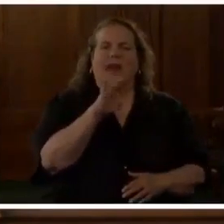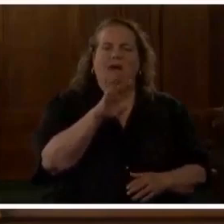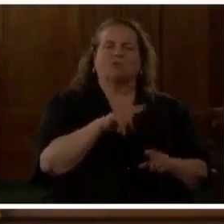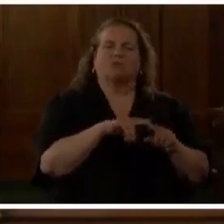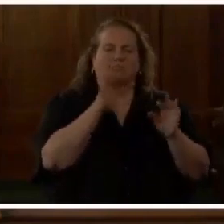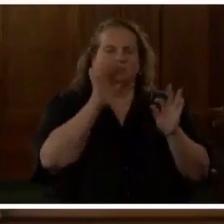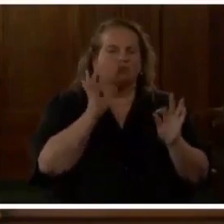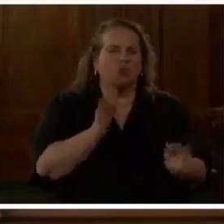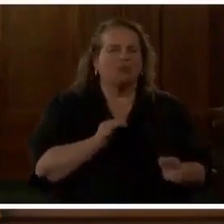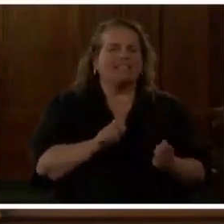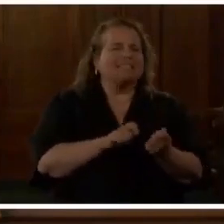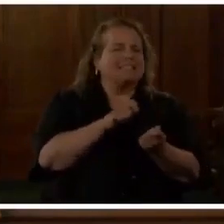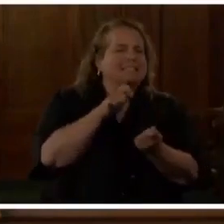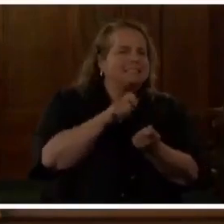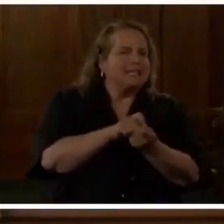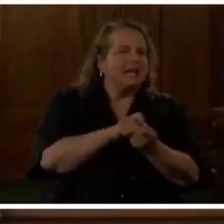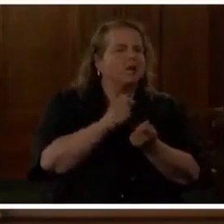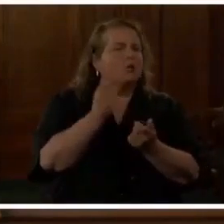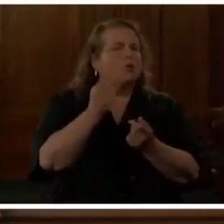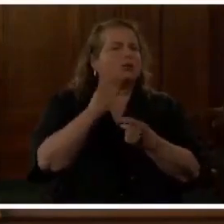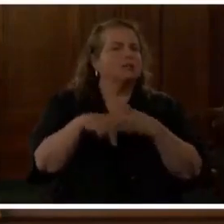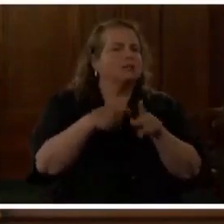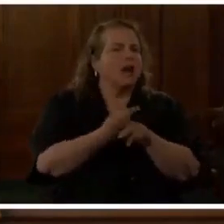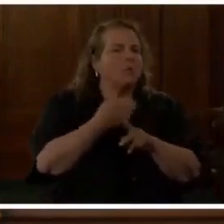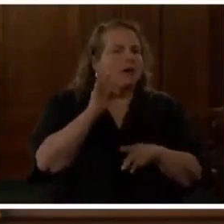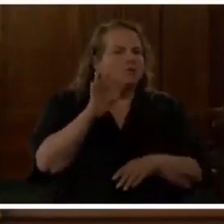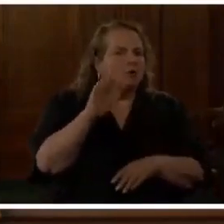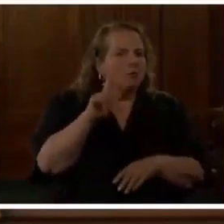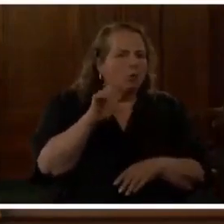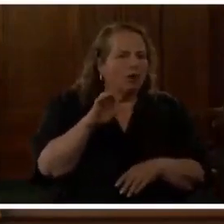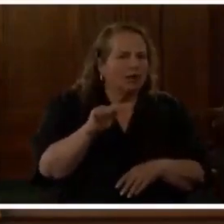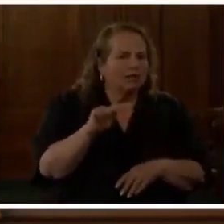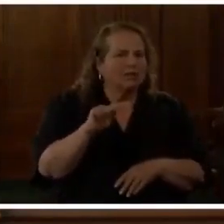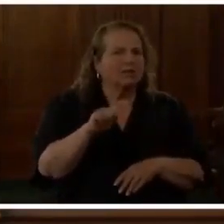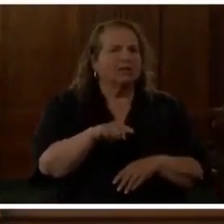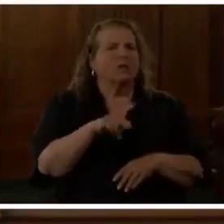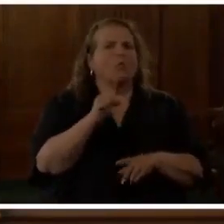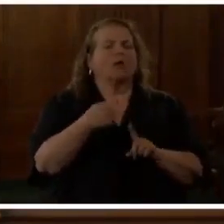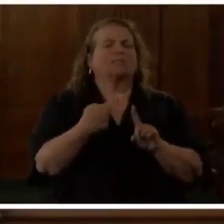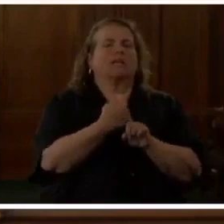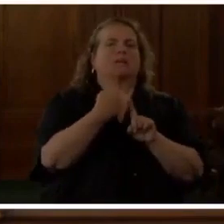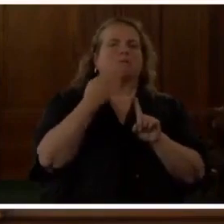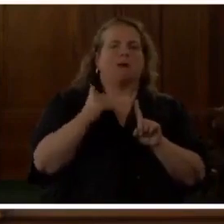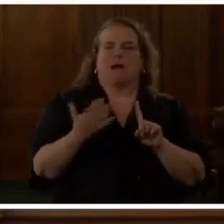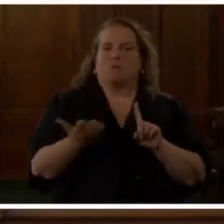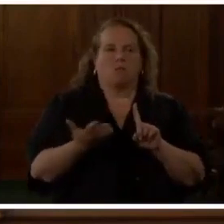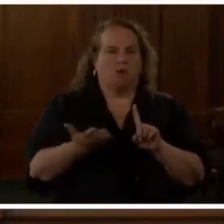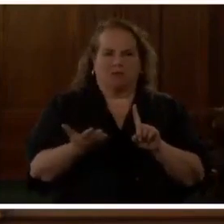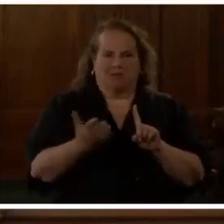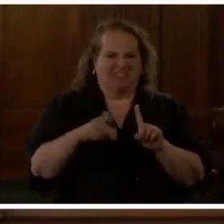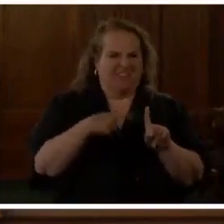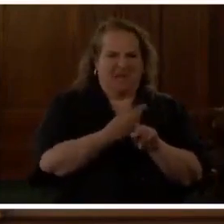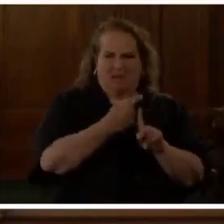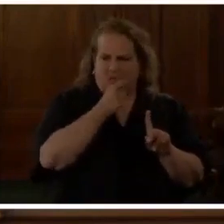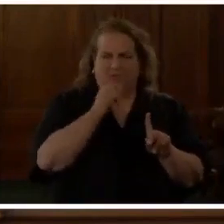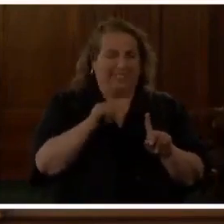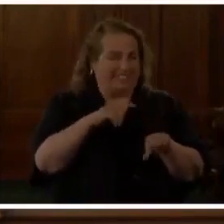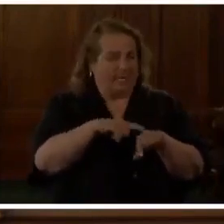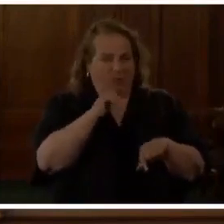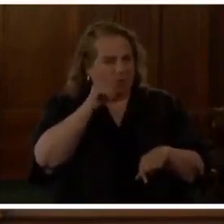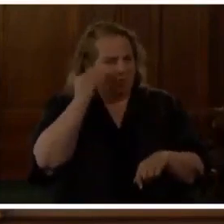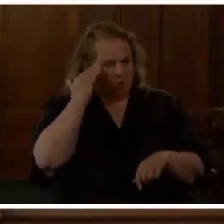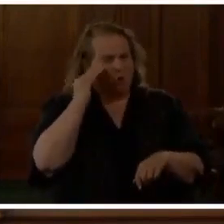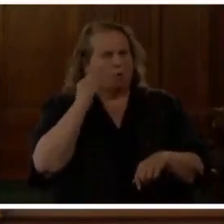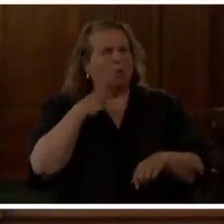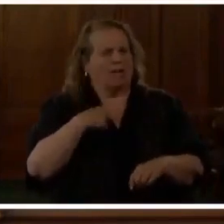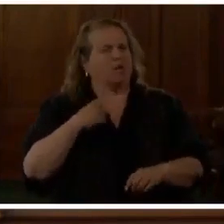determine exactly what type of bullet he was struck by. At this time, we do not know that, but we do believe